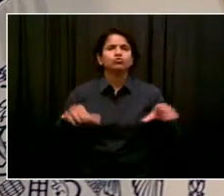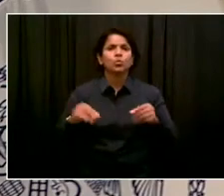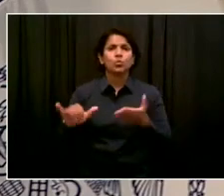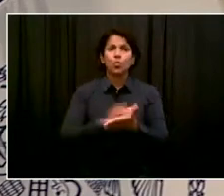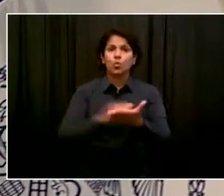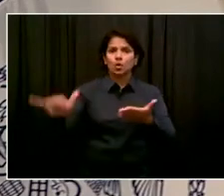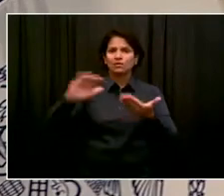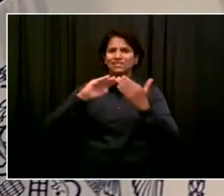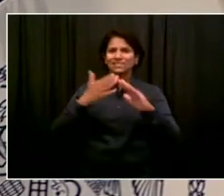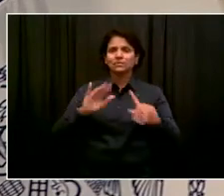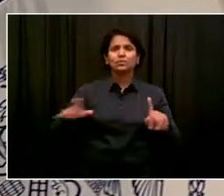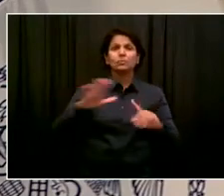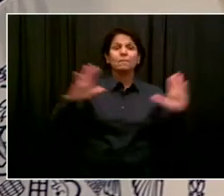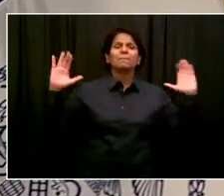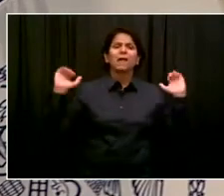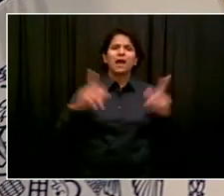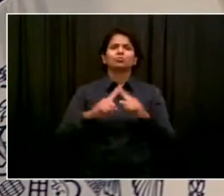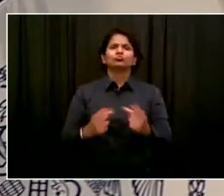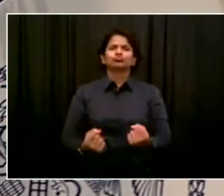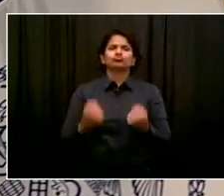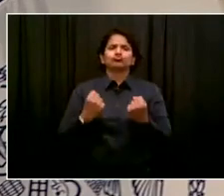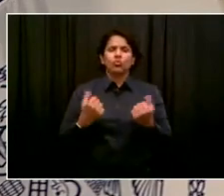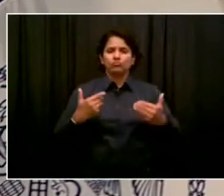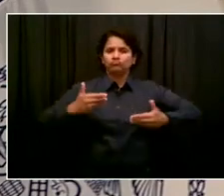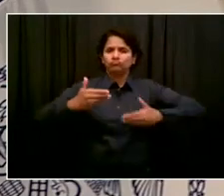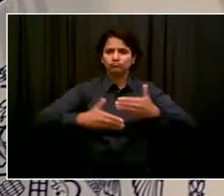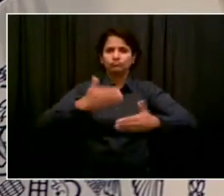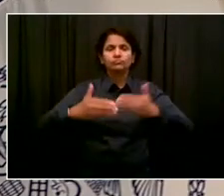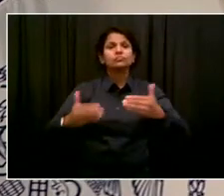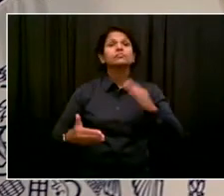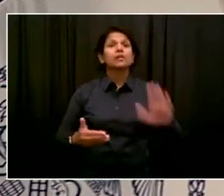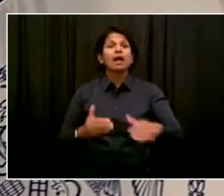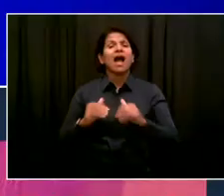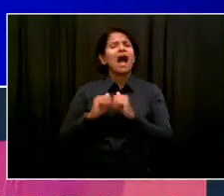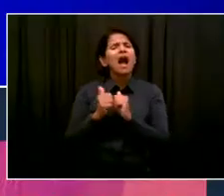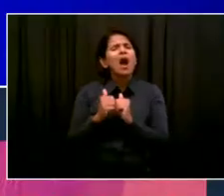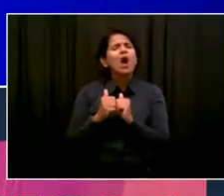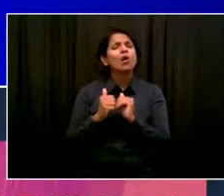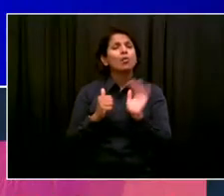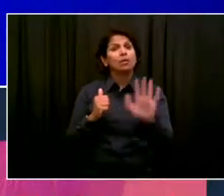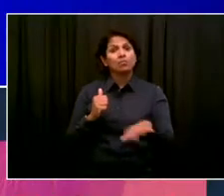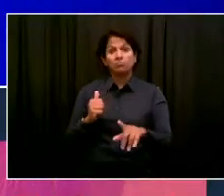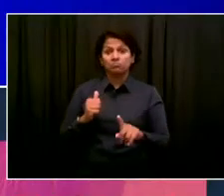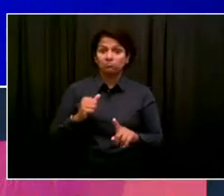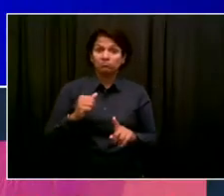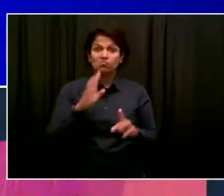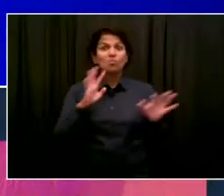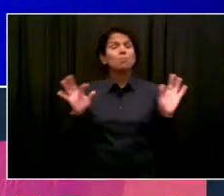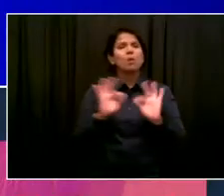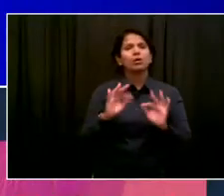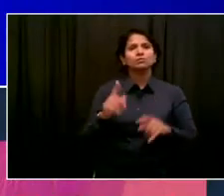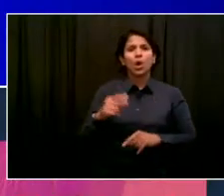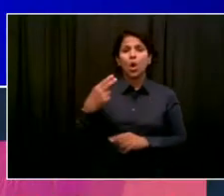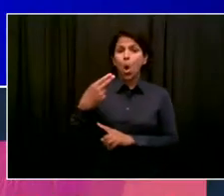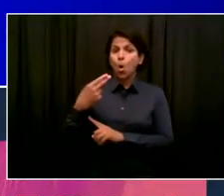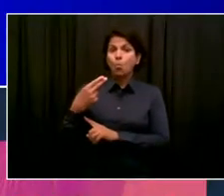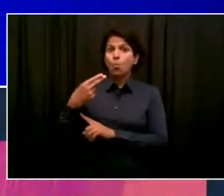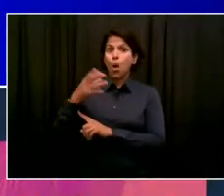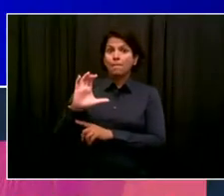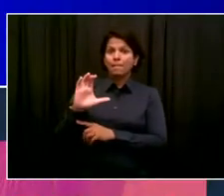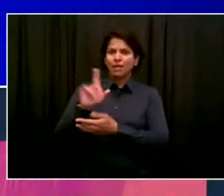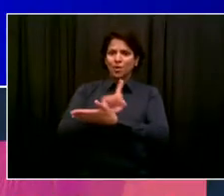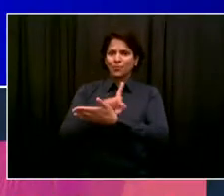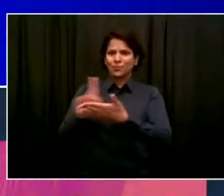most important ways we're going to do that is with Homecoming Week. It is going to be absolutely amazing, memorable, unforgettable. August